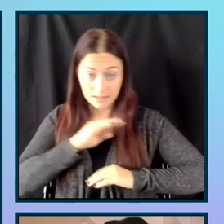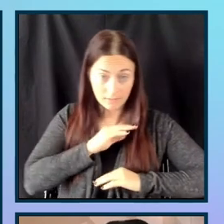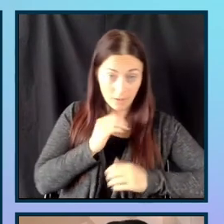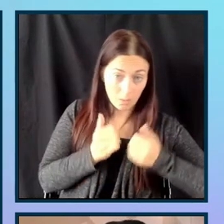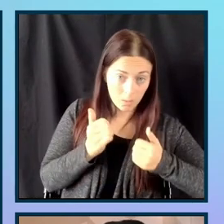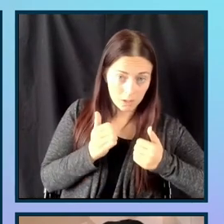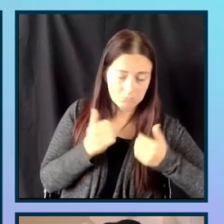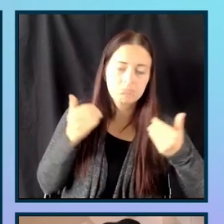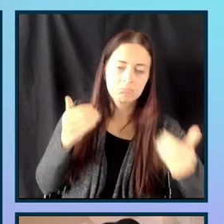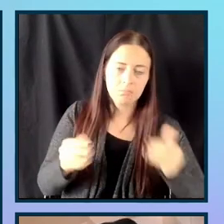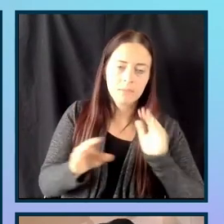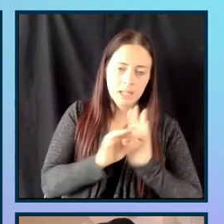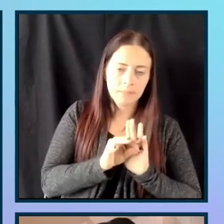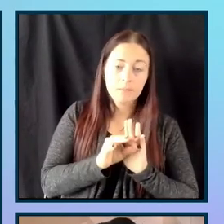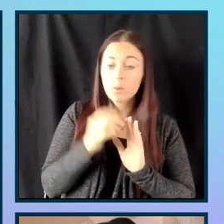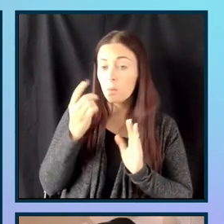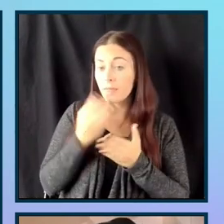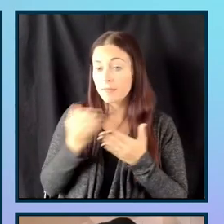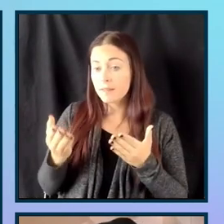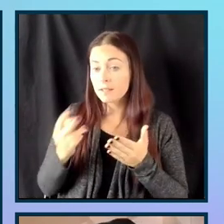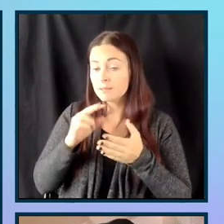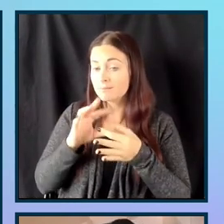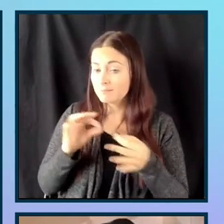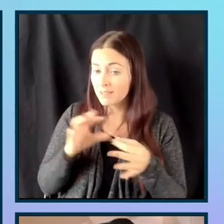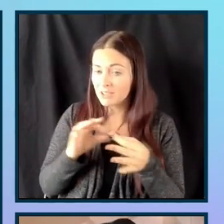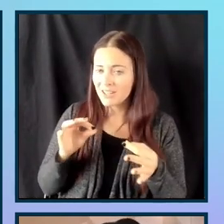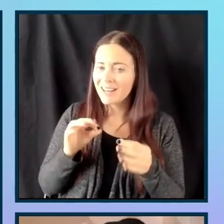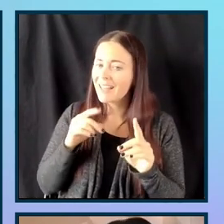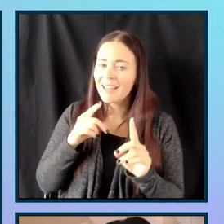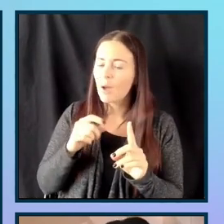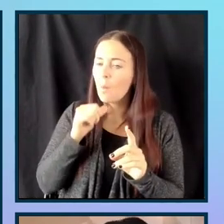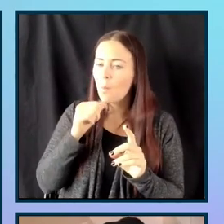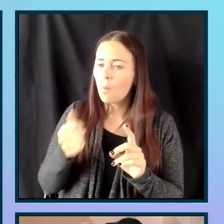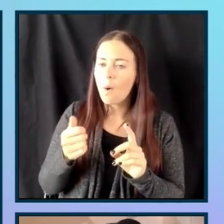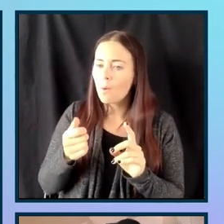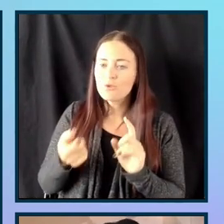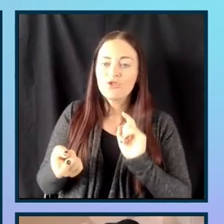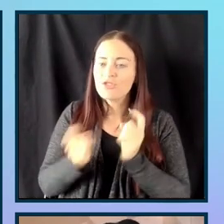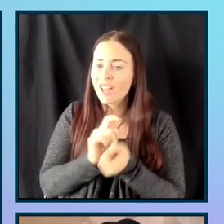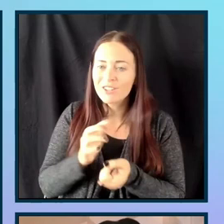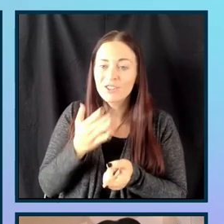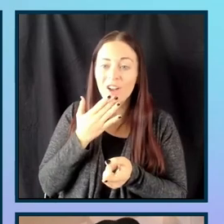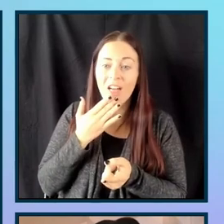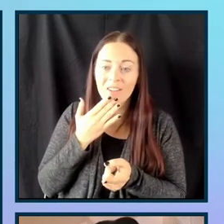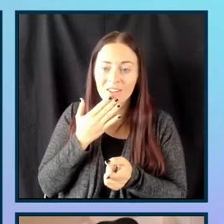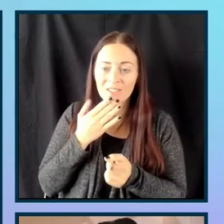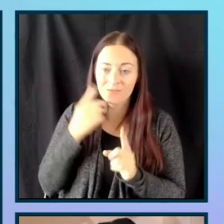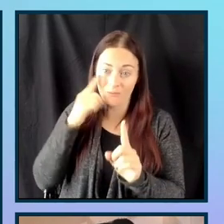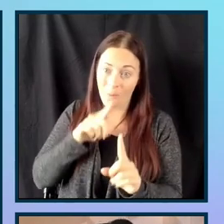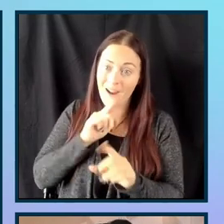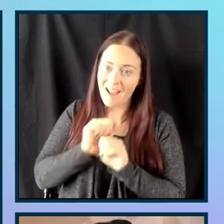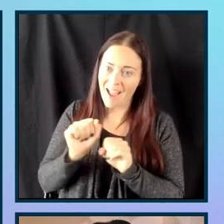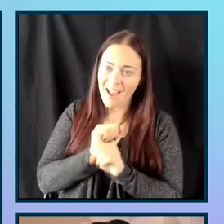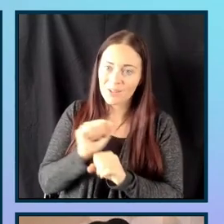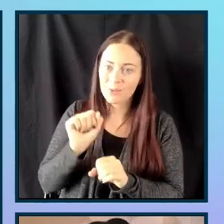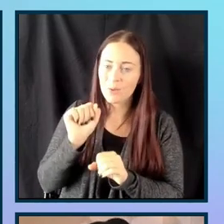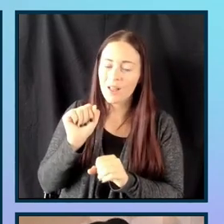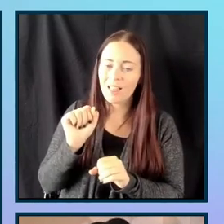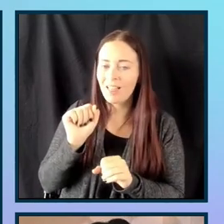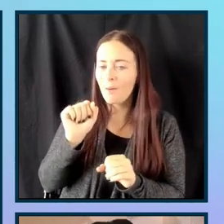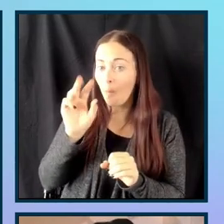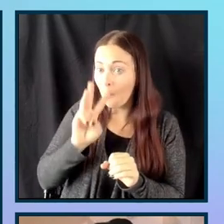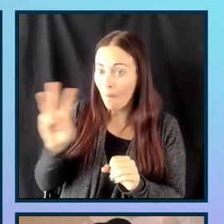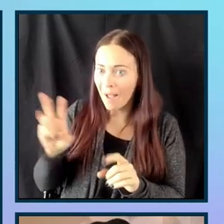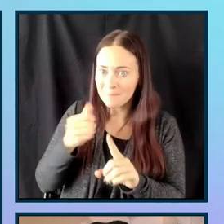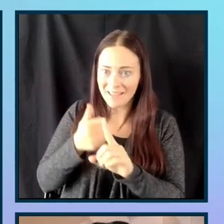One thing to call out here is that this is not going to update the colors on the on the site, but it is kind of like a nice little neat testing tool